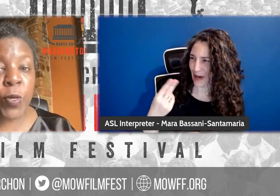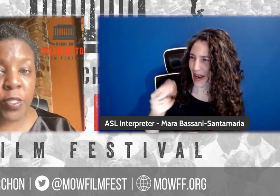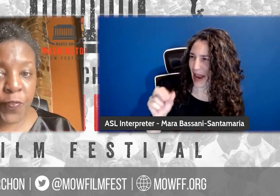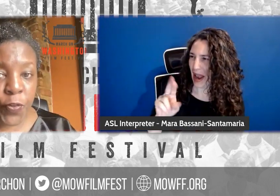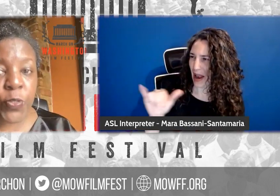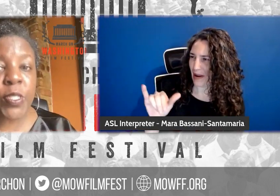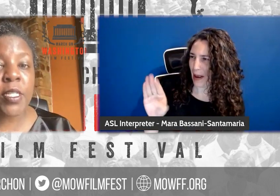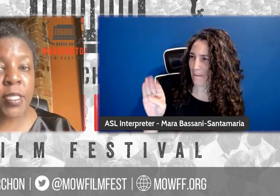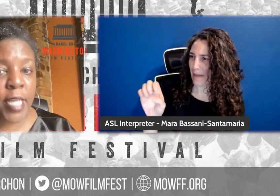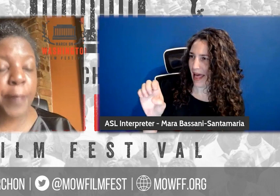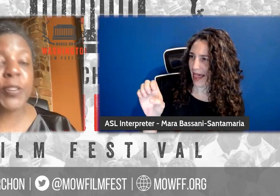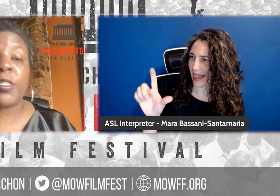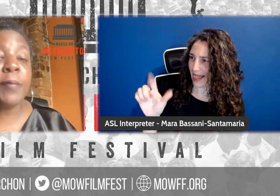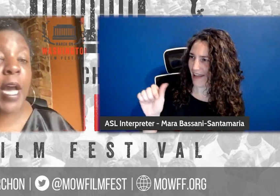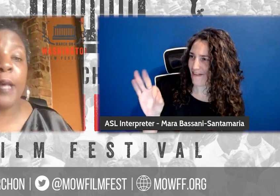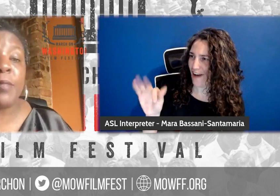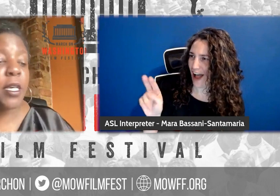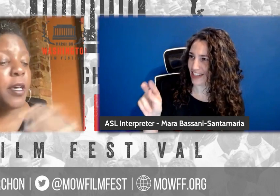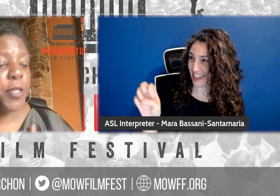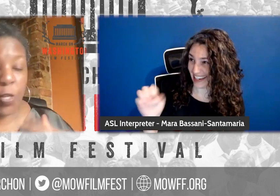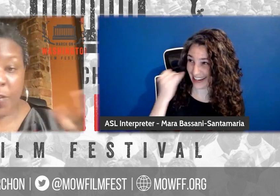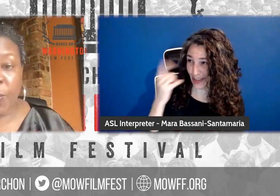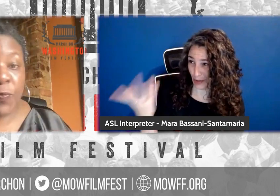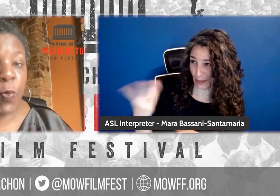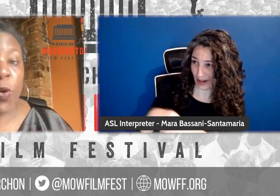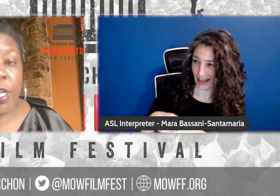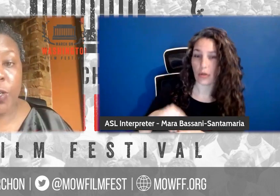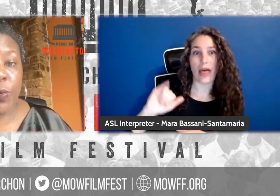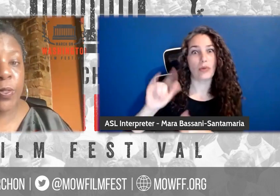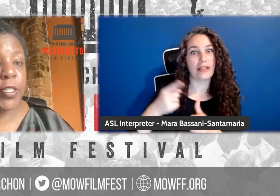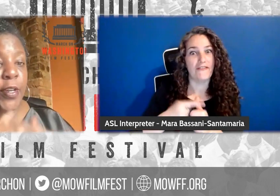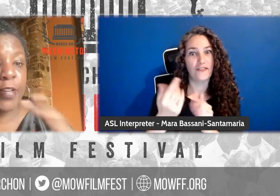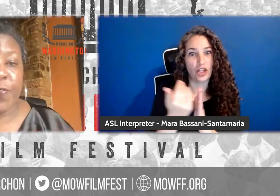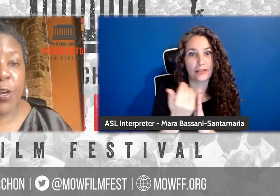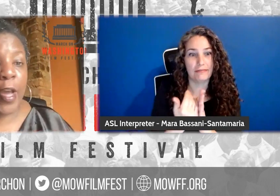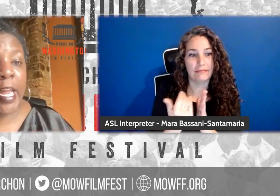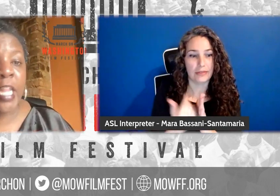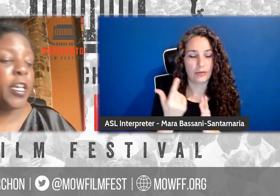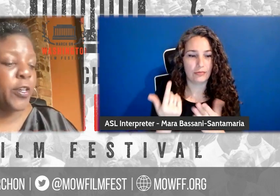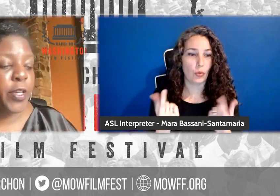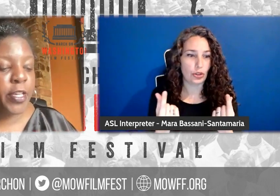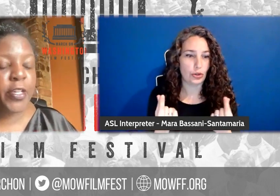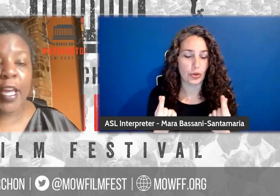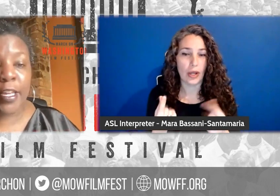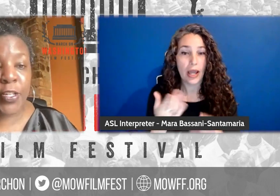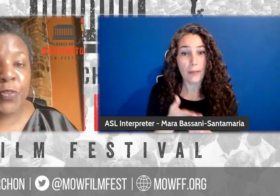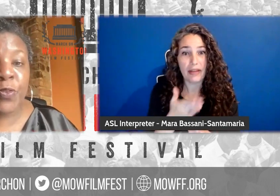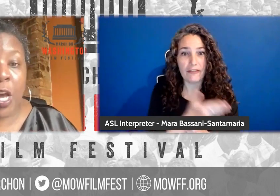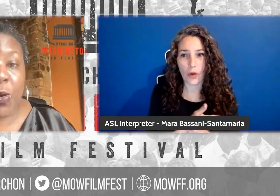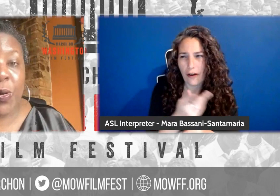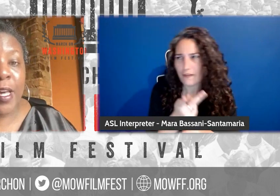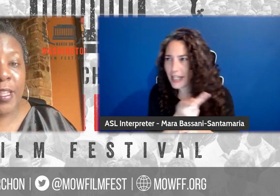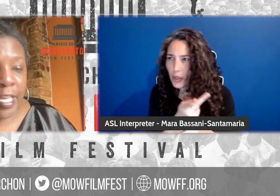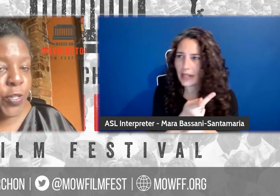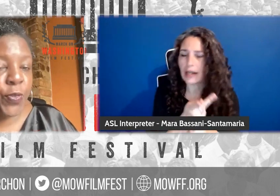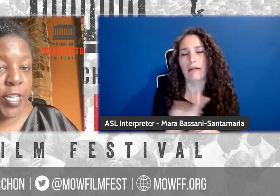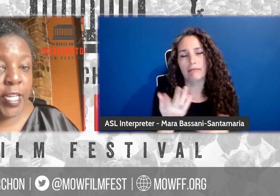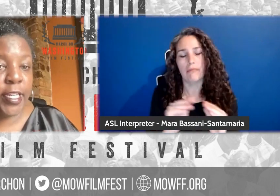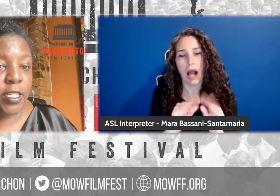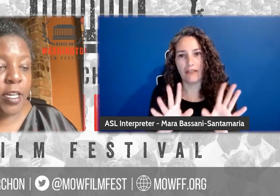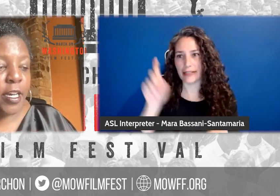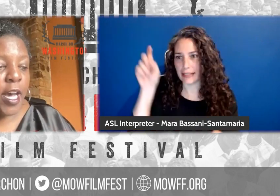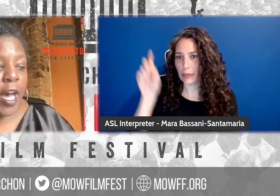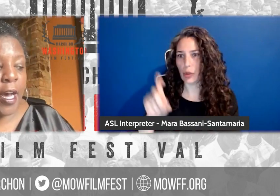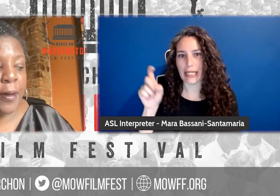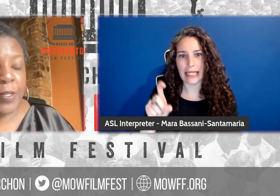was the first step. So sometimes, you know, even before you, you know, can figure out anything, you know, that you